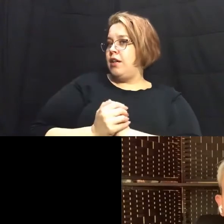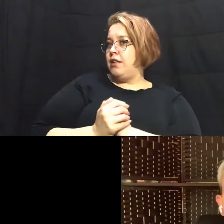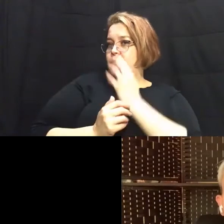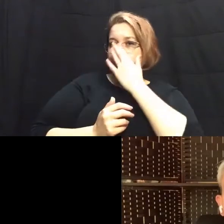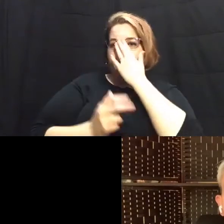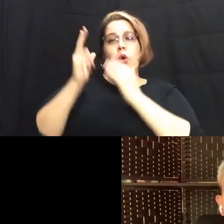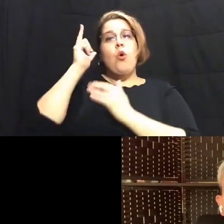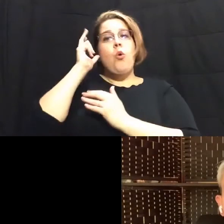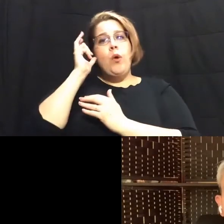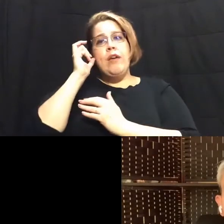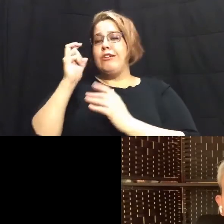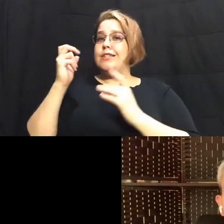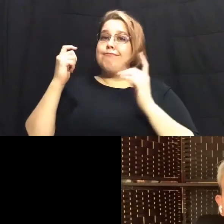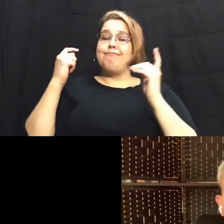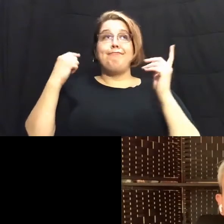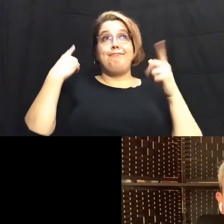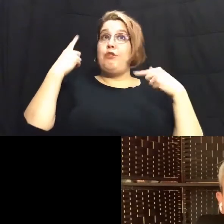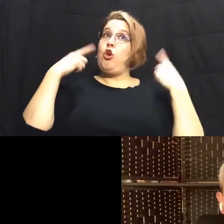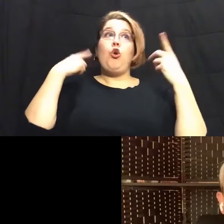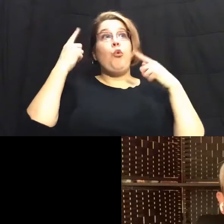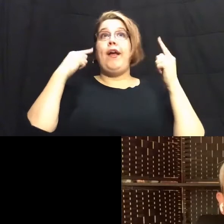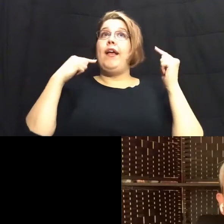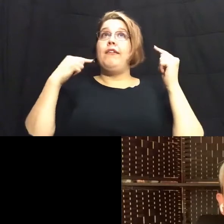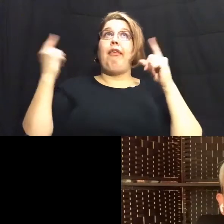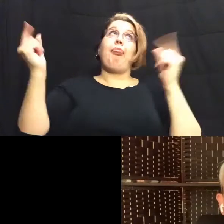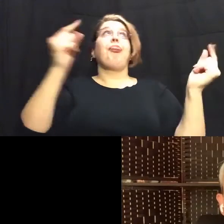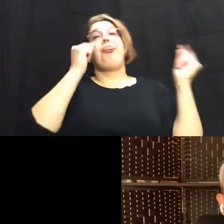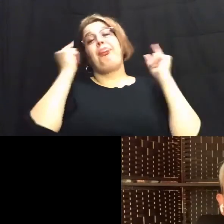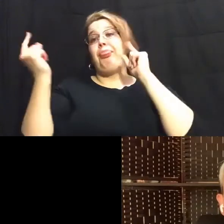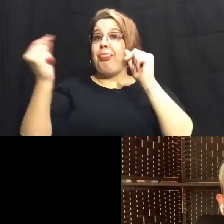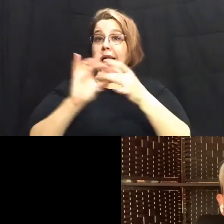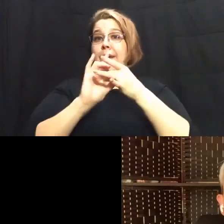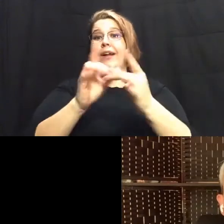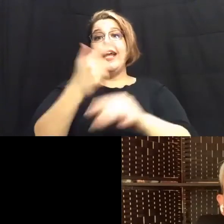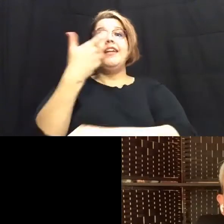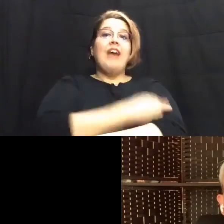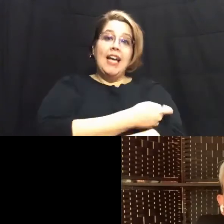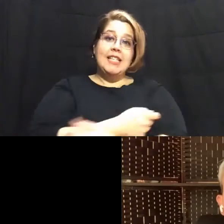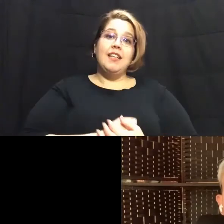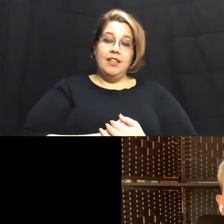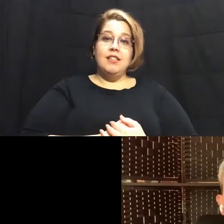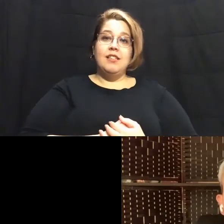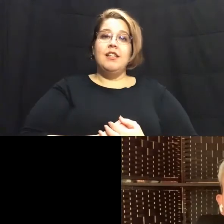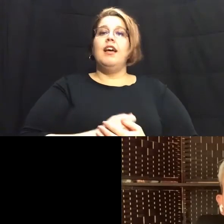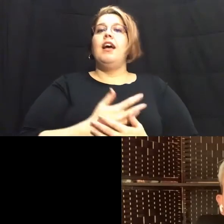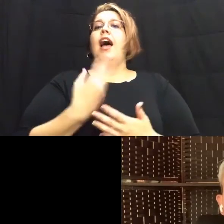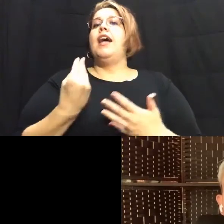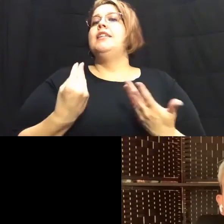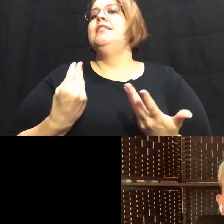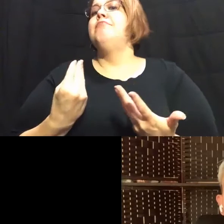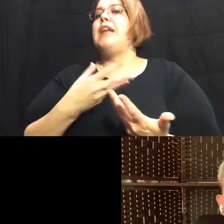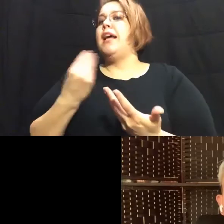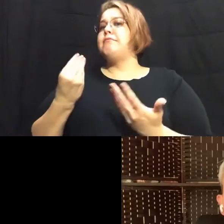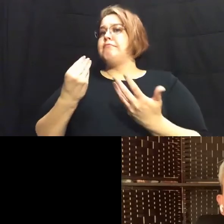heard some really wild conspiracy theories about vaccinations and um and people